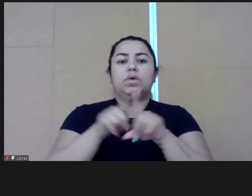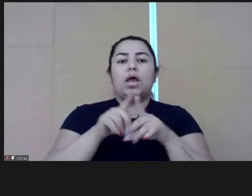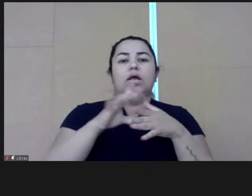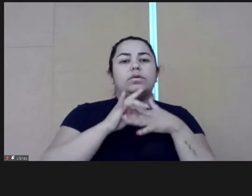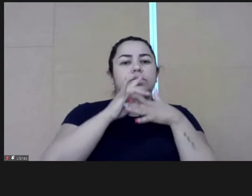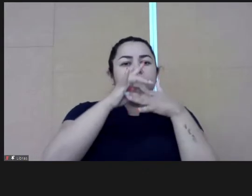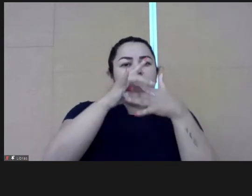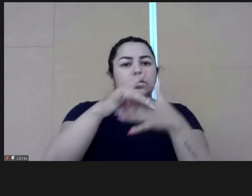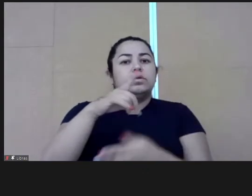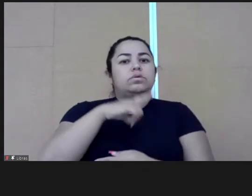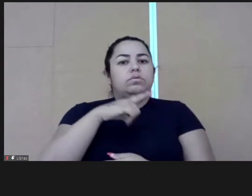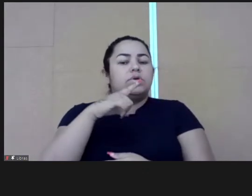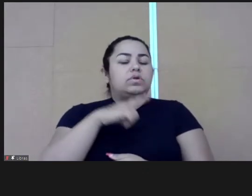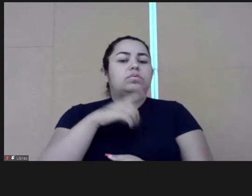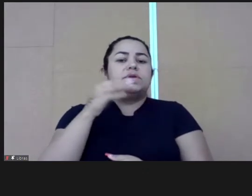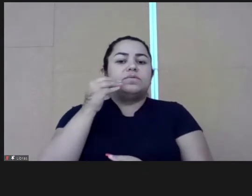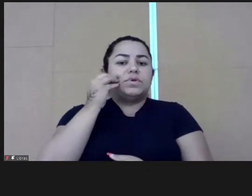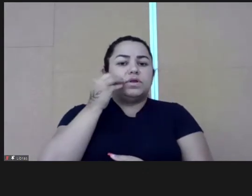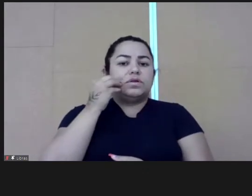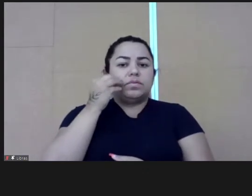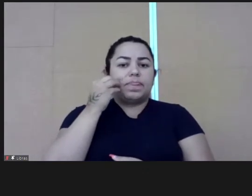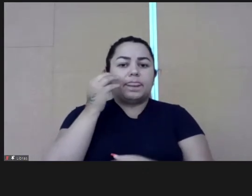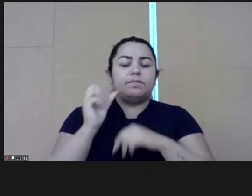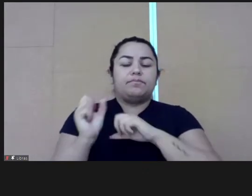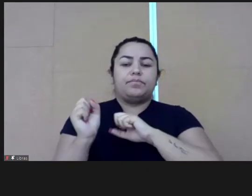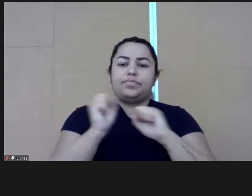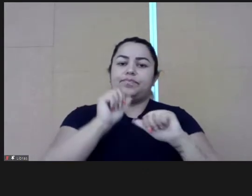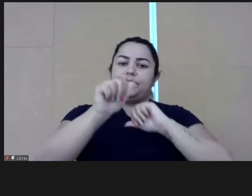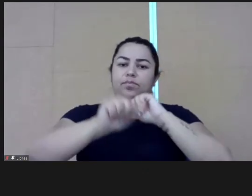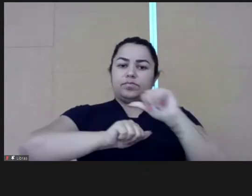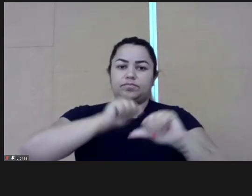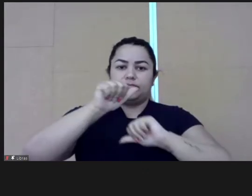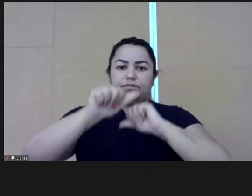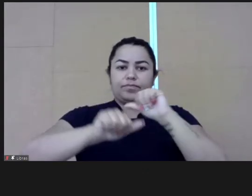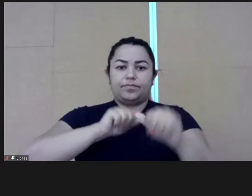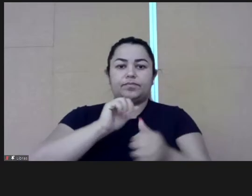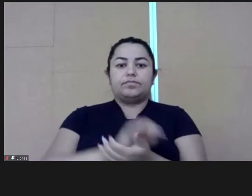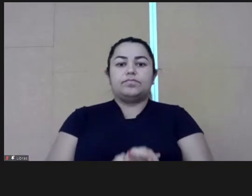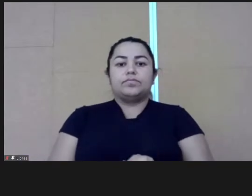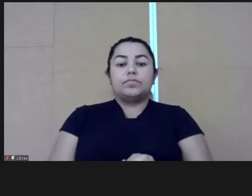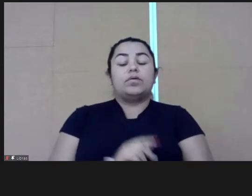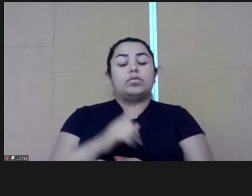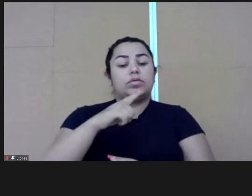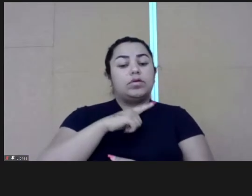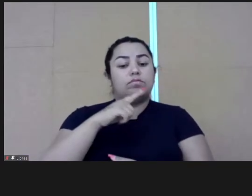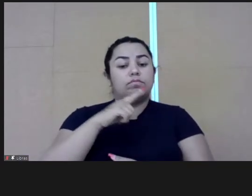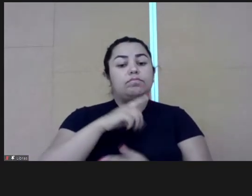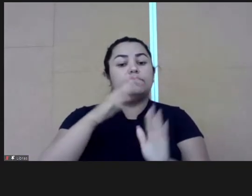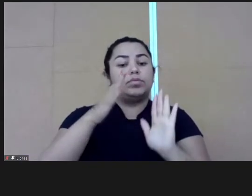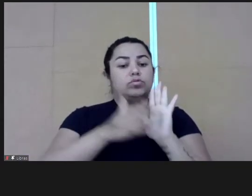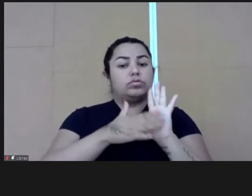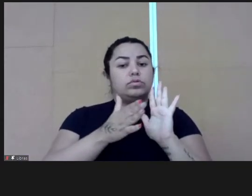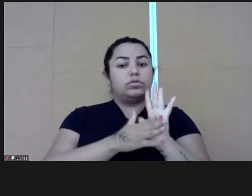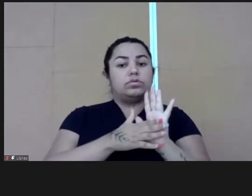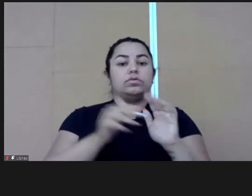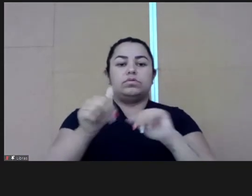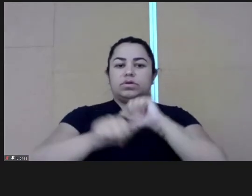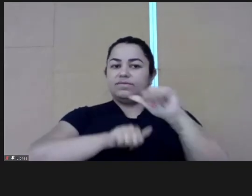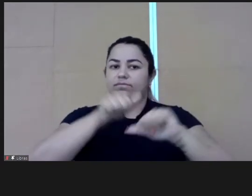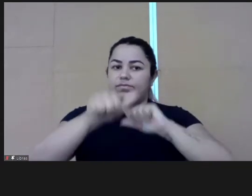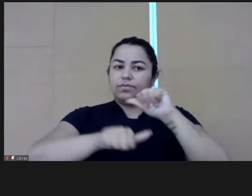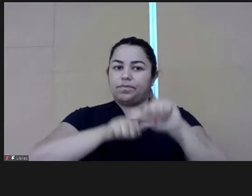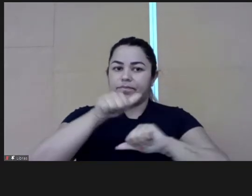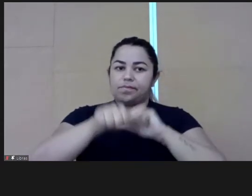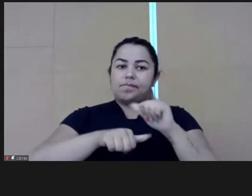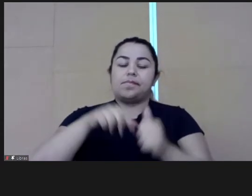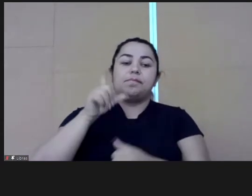programs. And that leadership had an experience that could be transforming. We have a project in